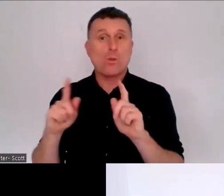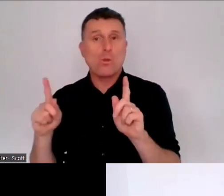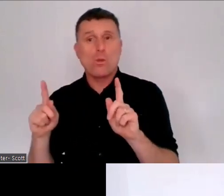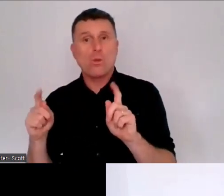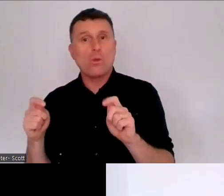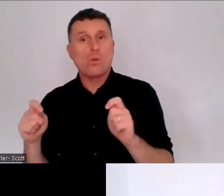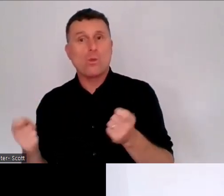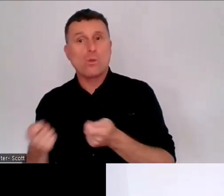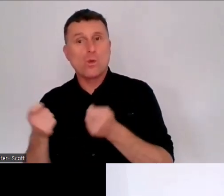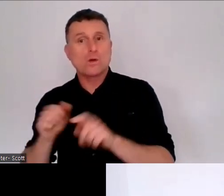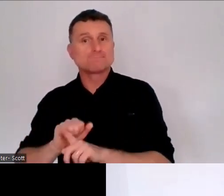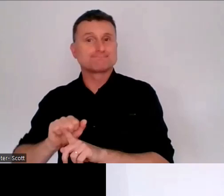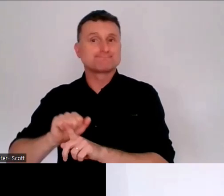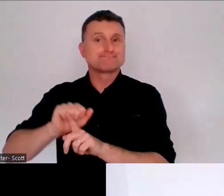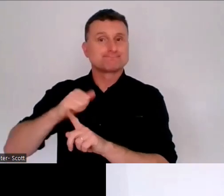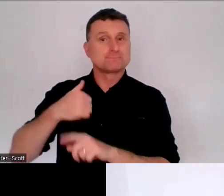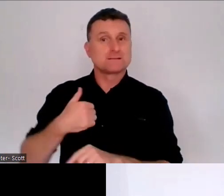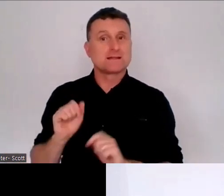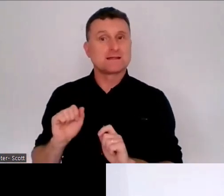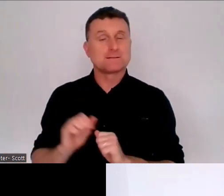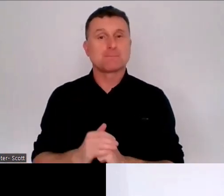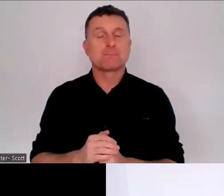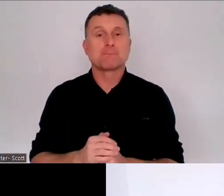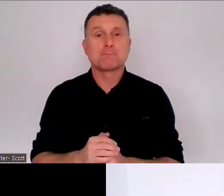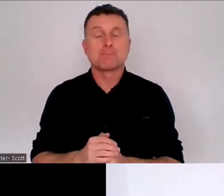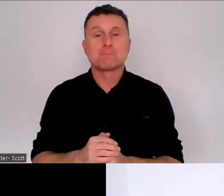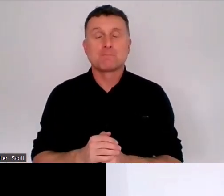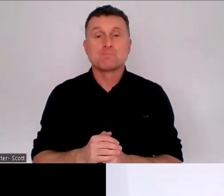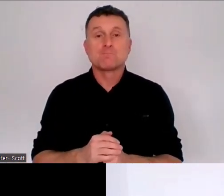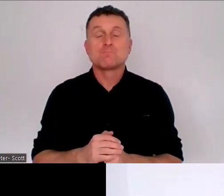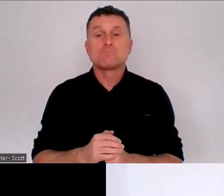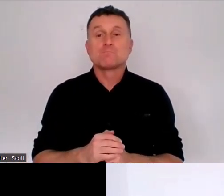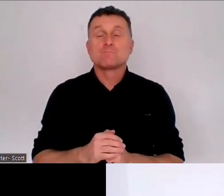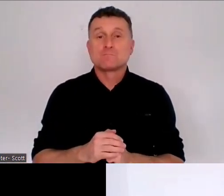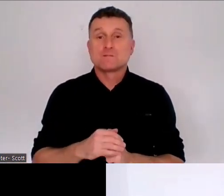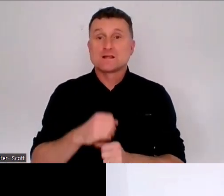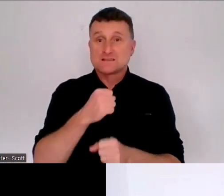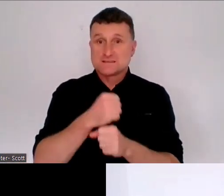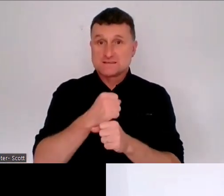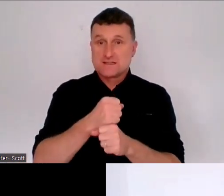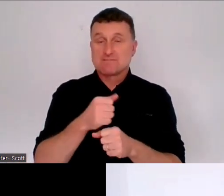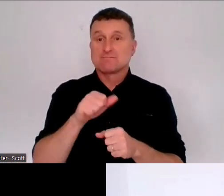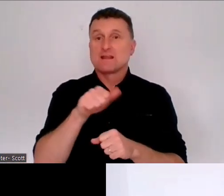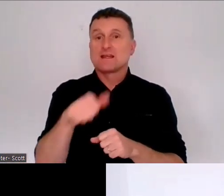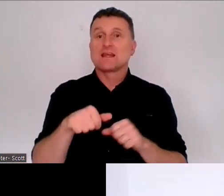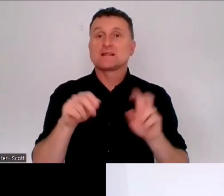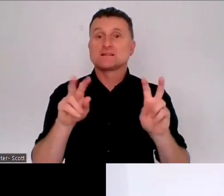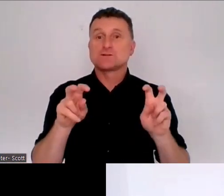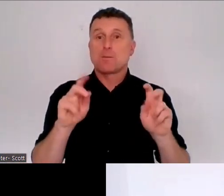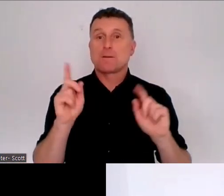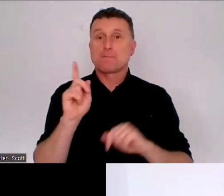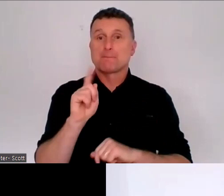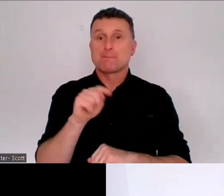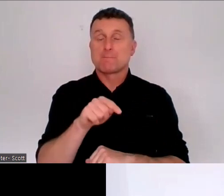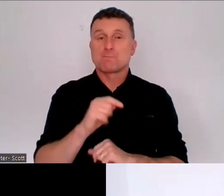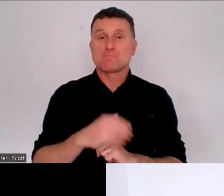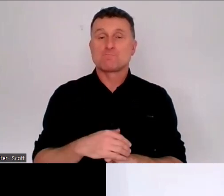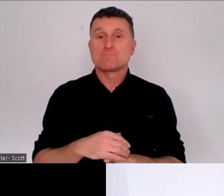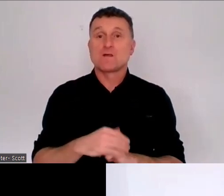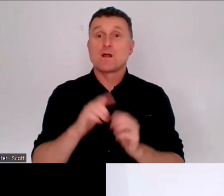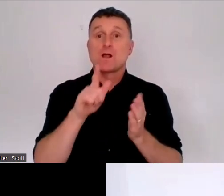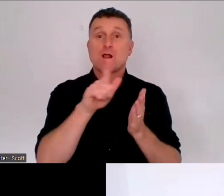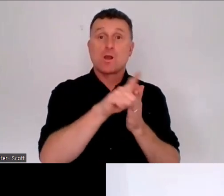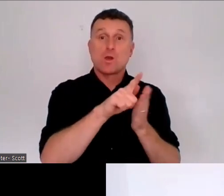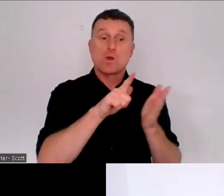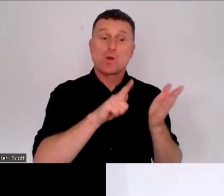Another topic, as I mentioned before, a key focus for us is how the law should strike the right balance